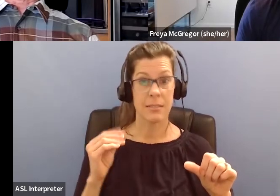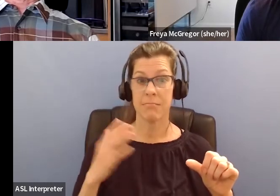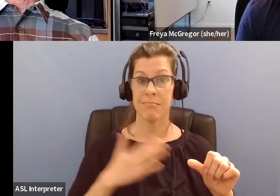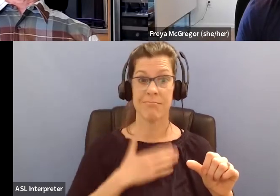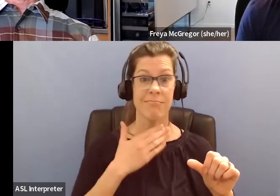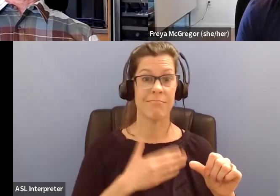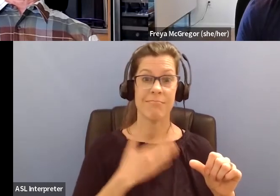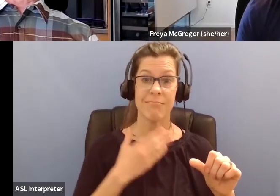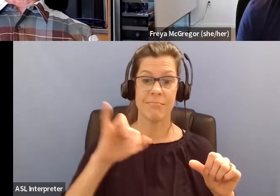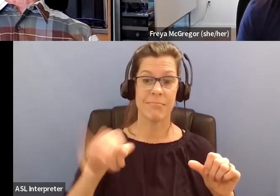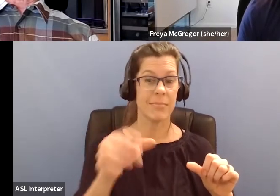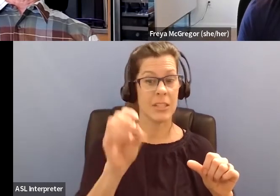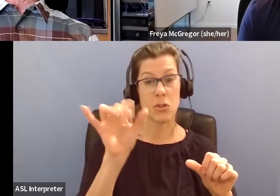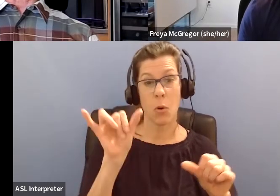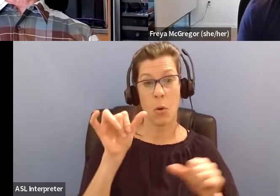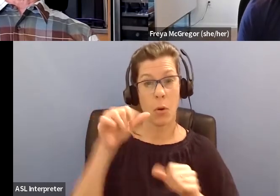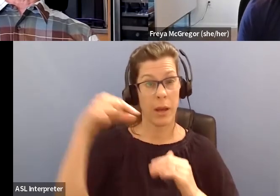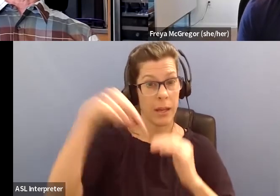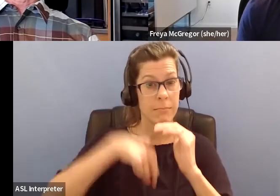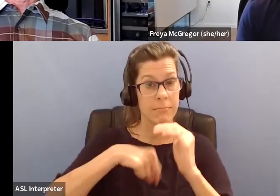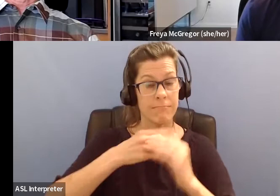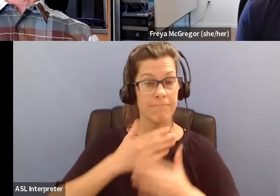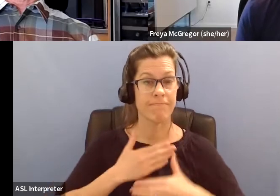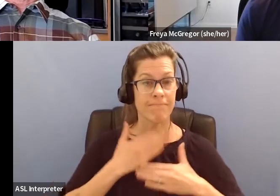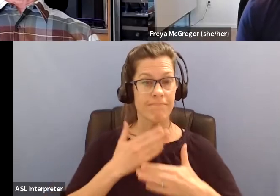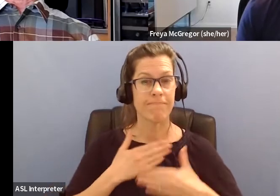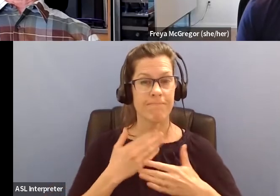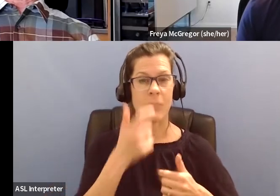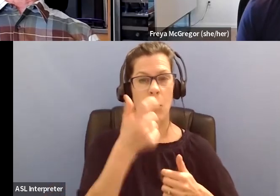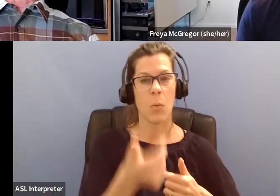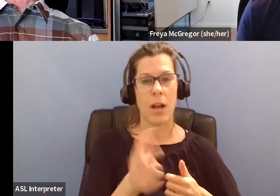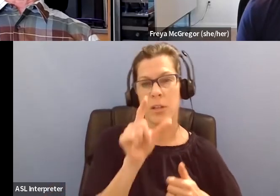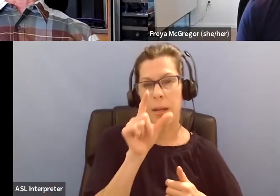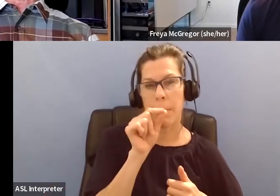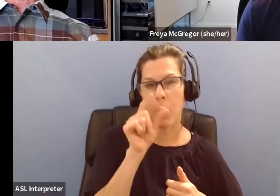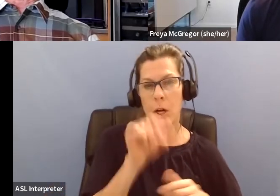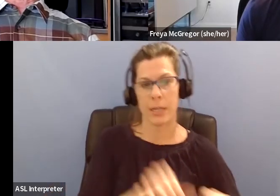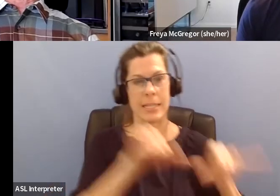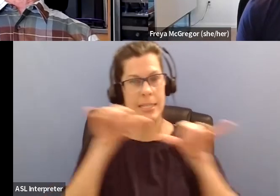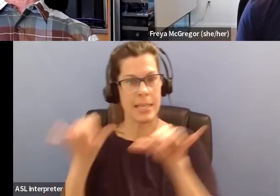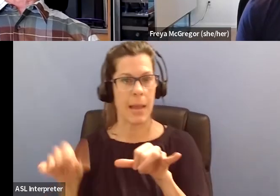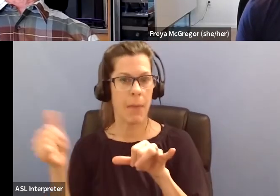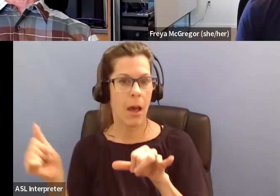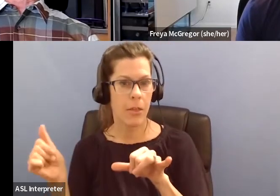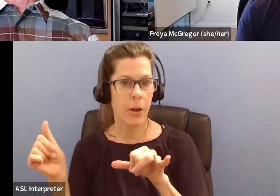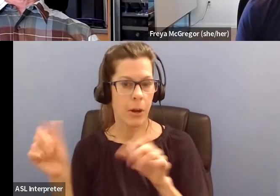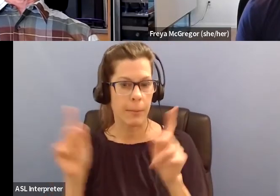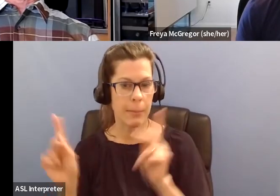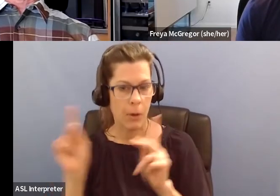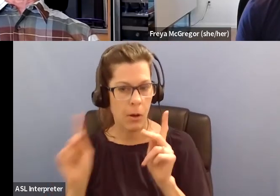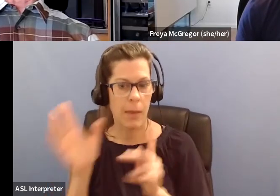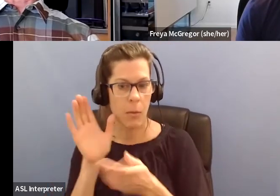by watching a bird. And the more I did it, the more I realized that